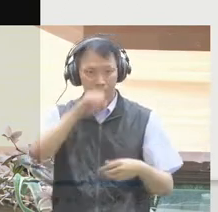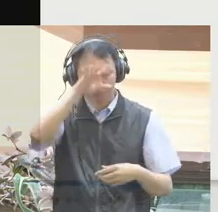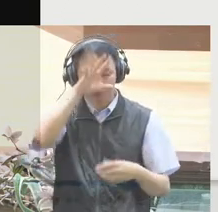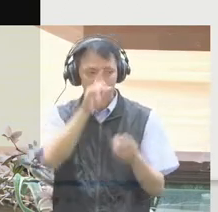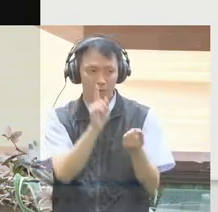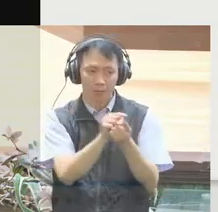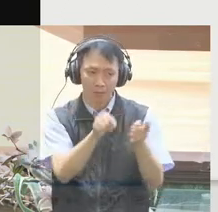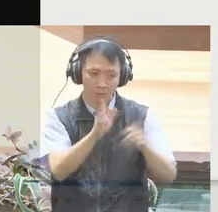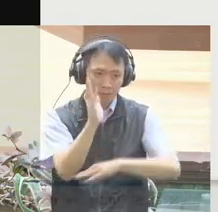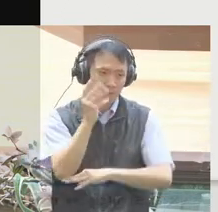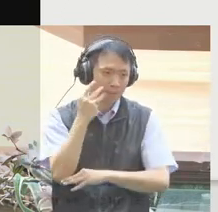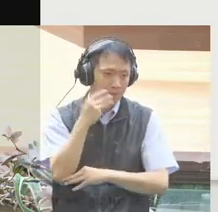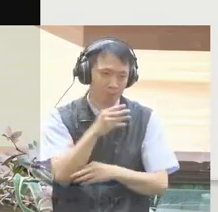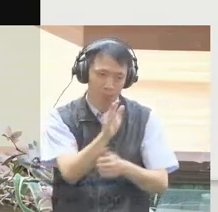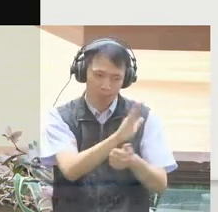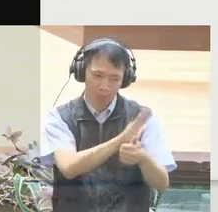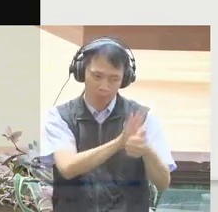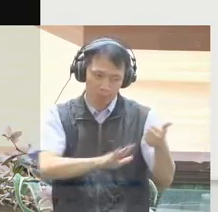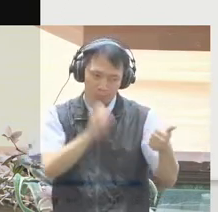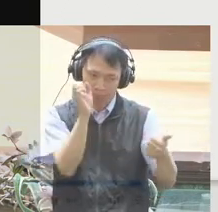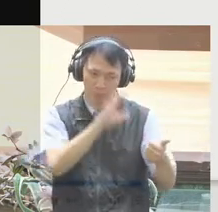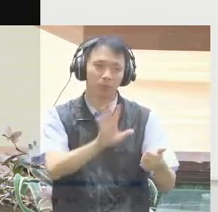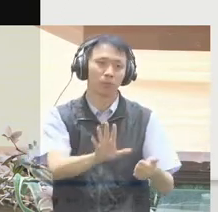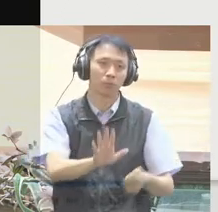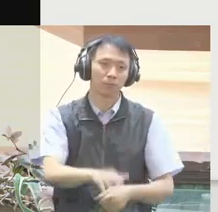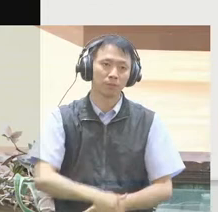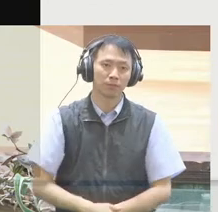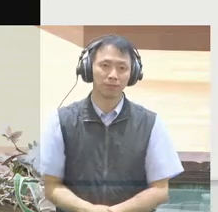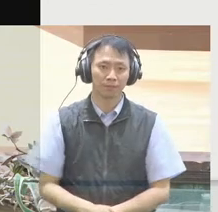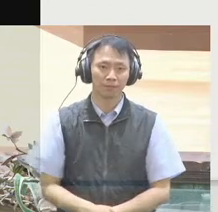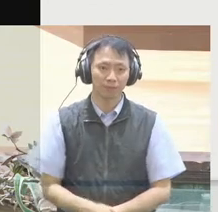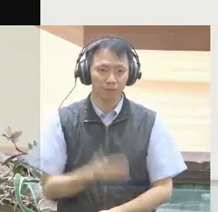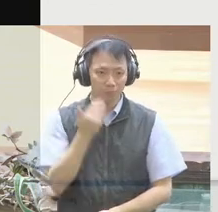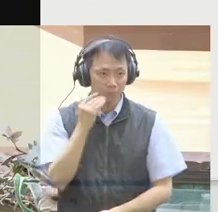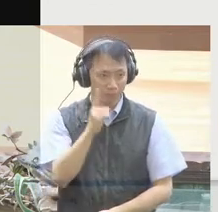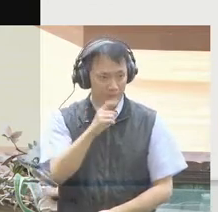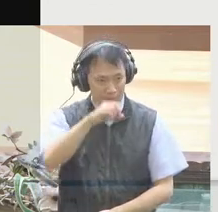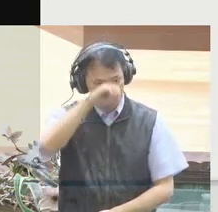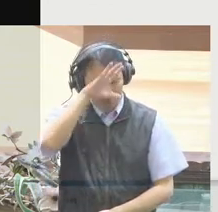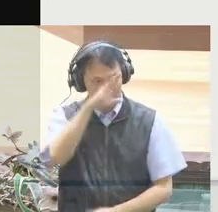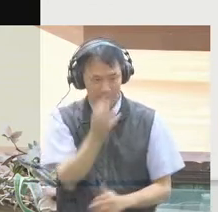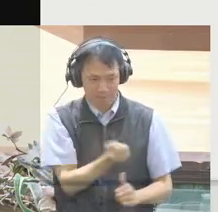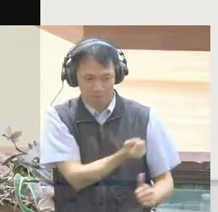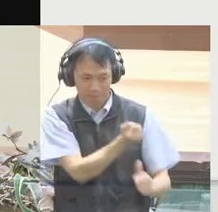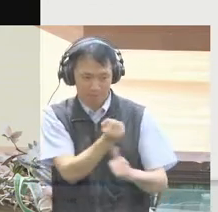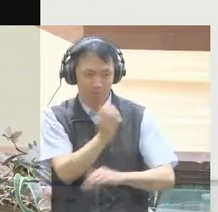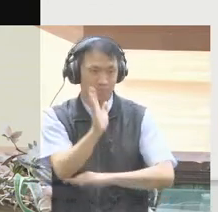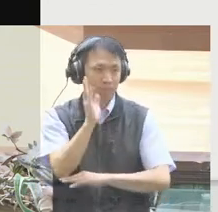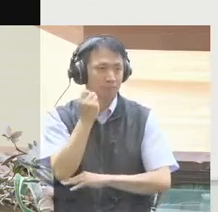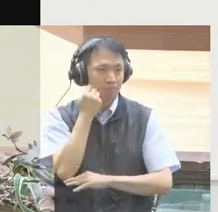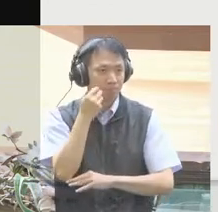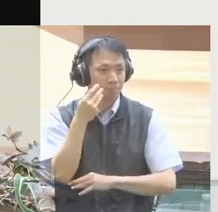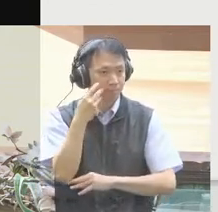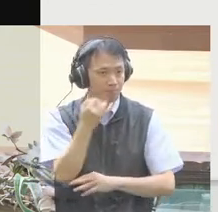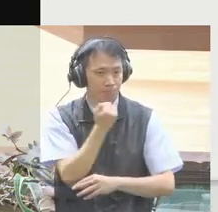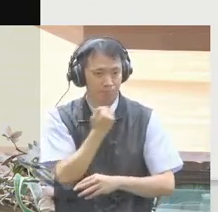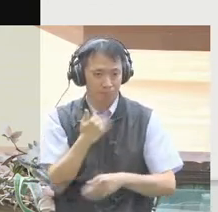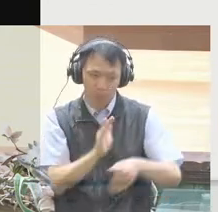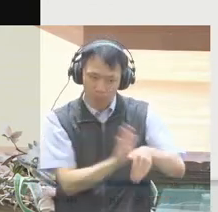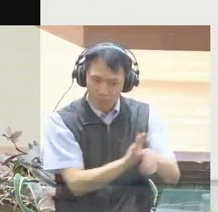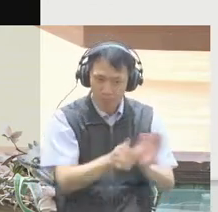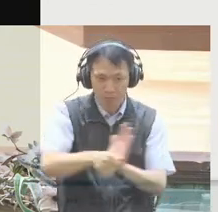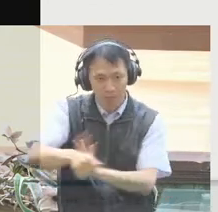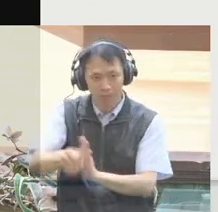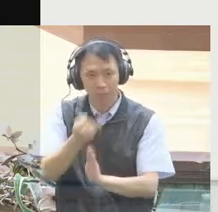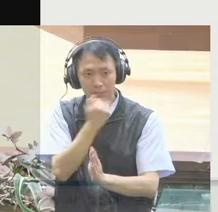left, right, and center. This dominant narrative is constructed by considering a small handful of positions on a small handful of issues. The